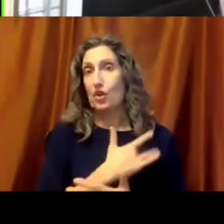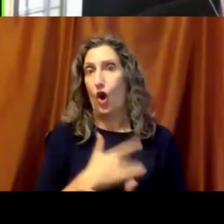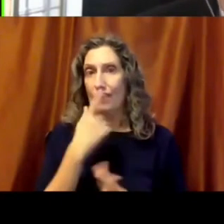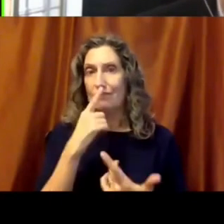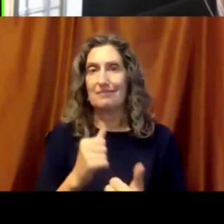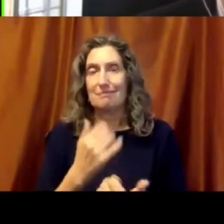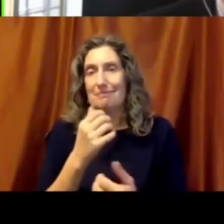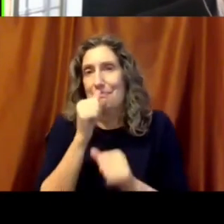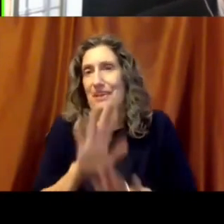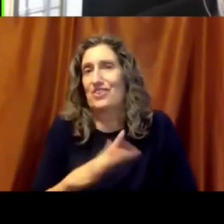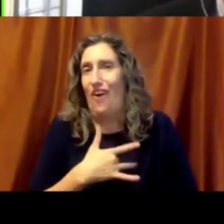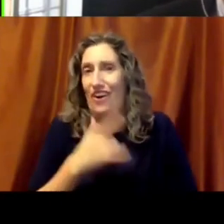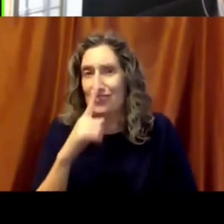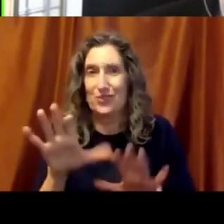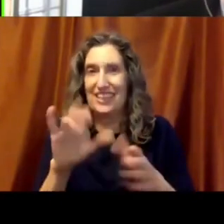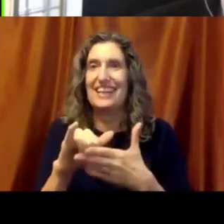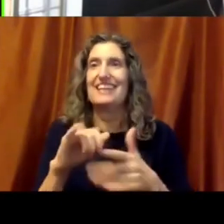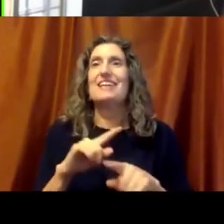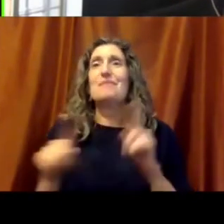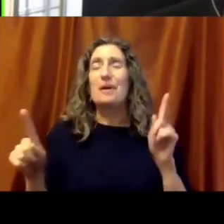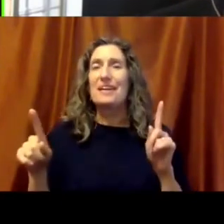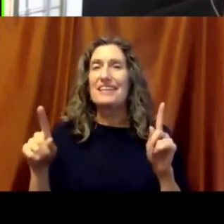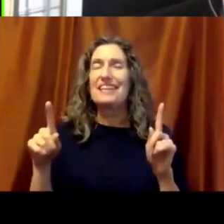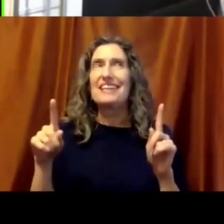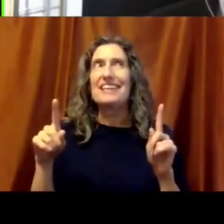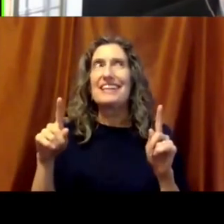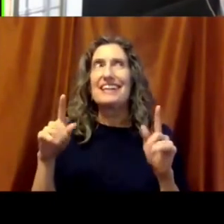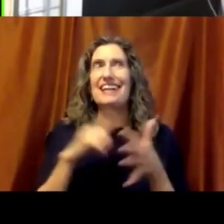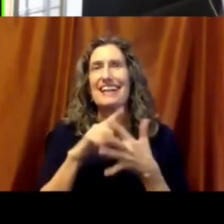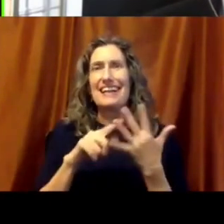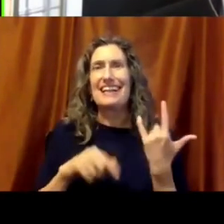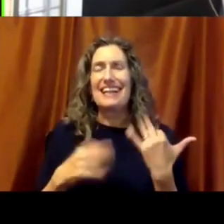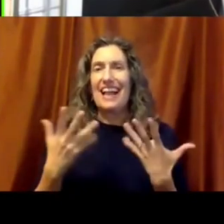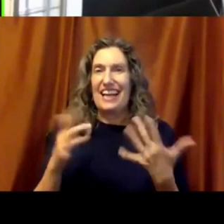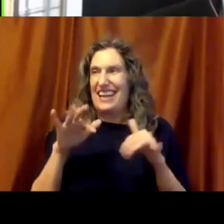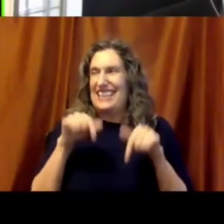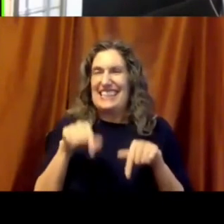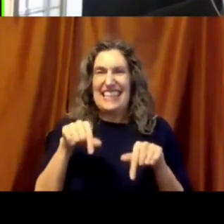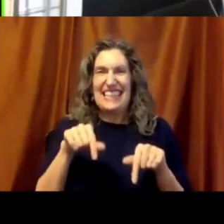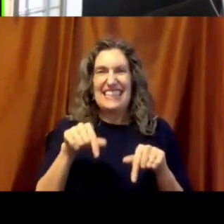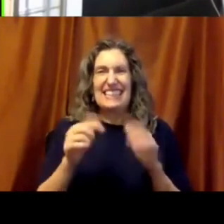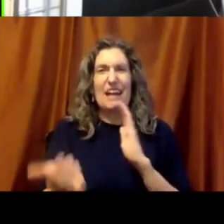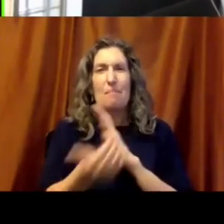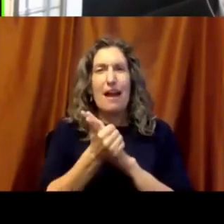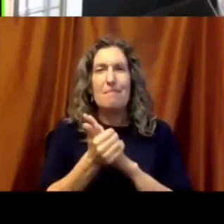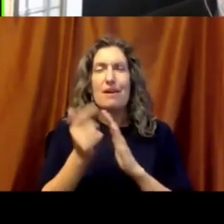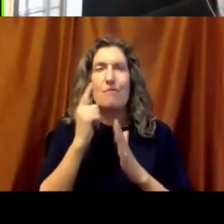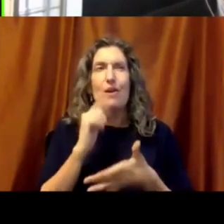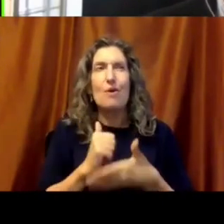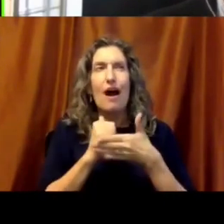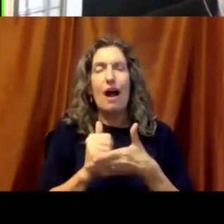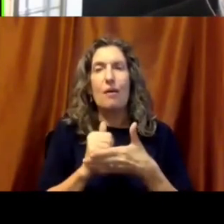stepping up. But I'm wondering if this is a catalyst for also a bigger